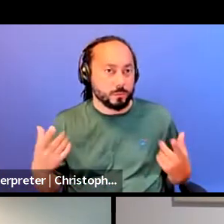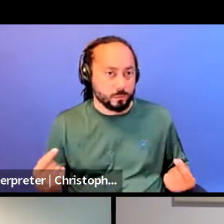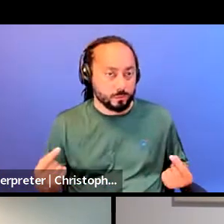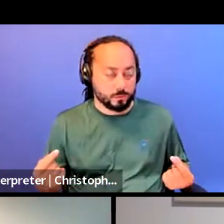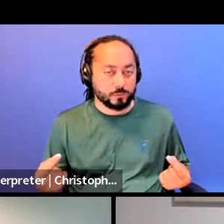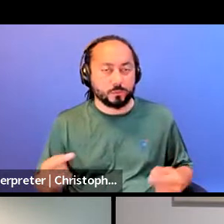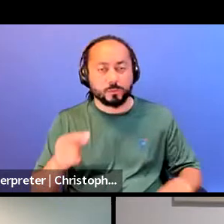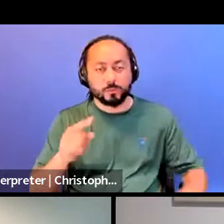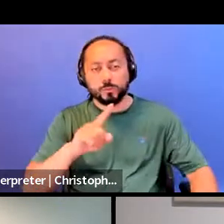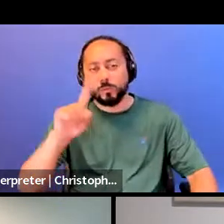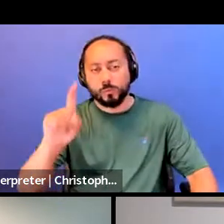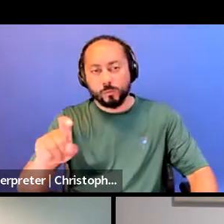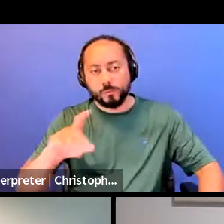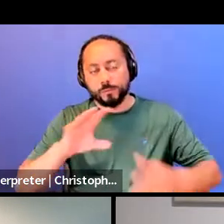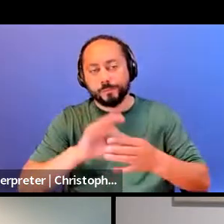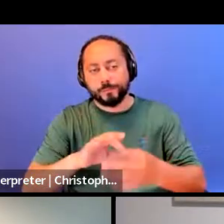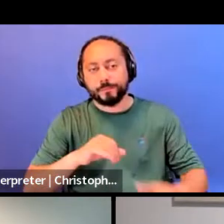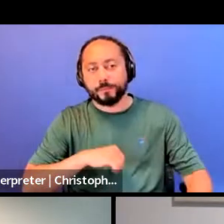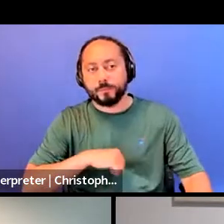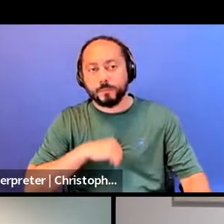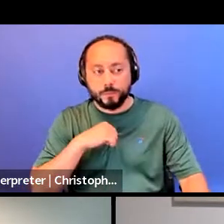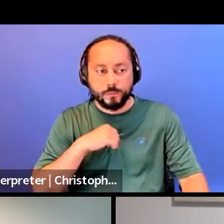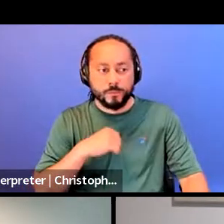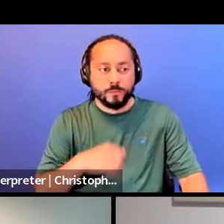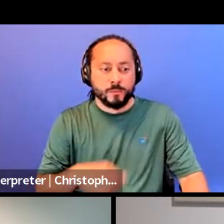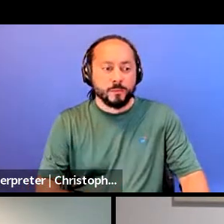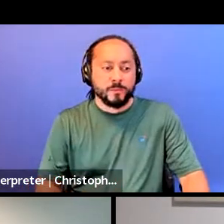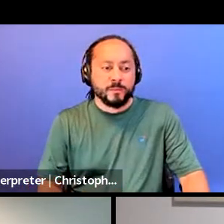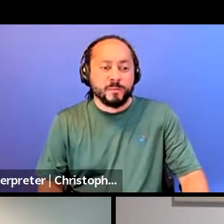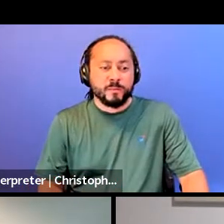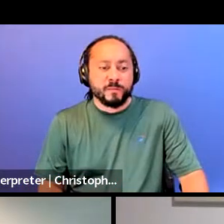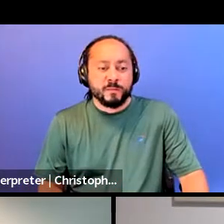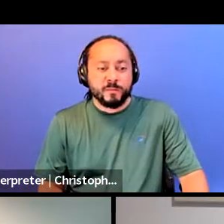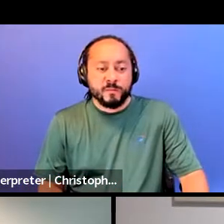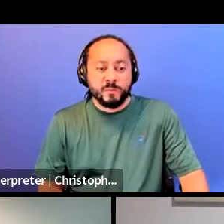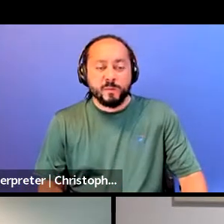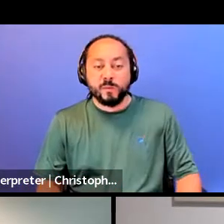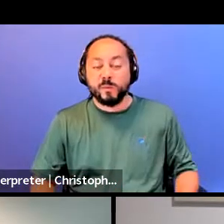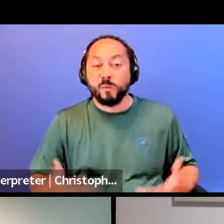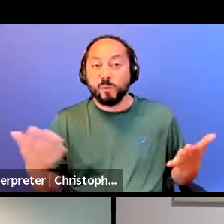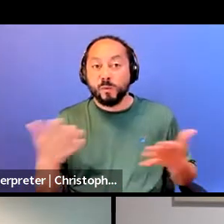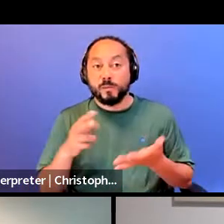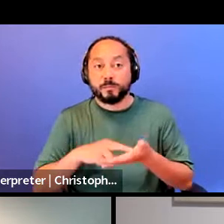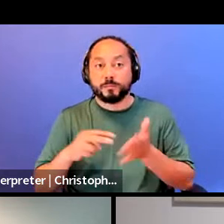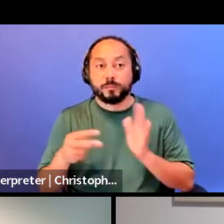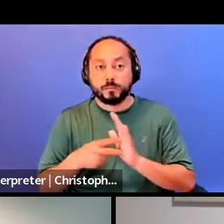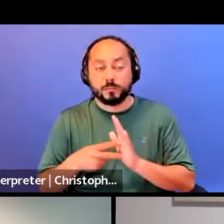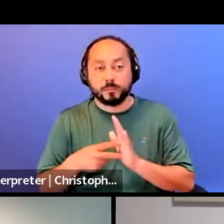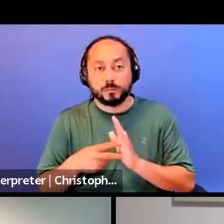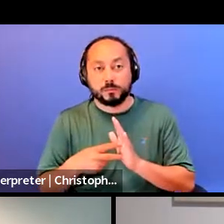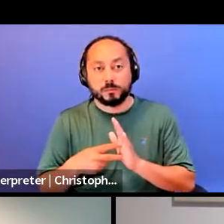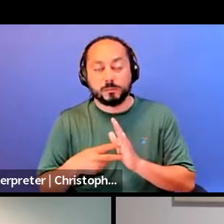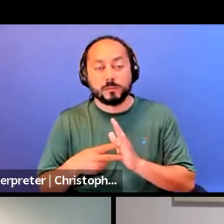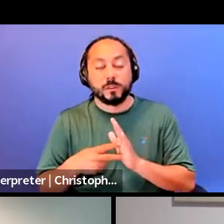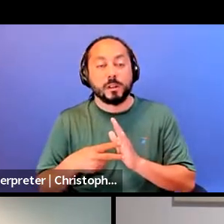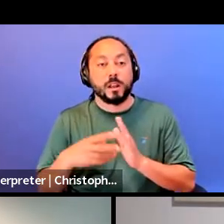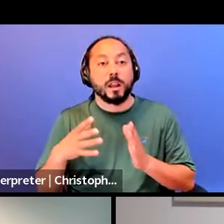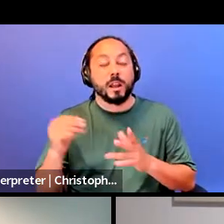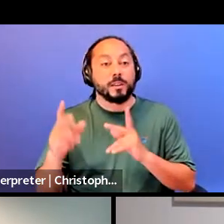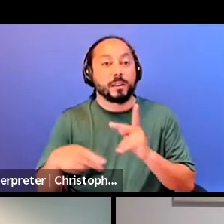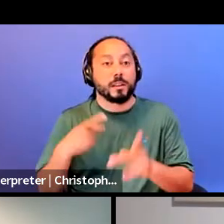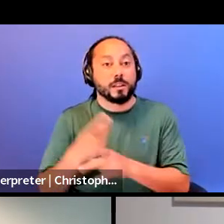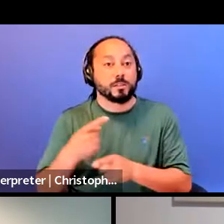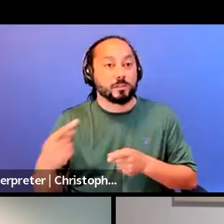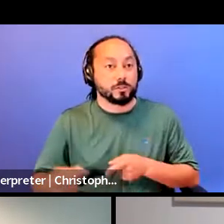dealing with pride in terms of what it means, in terms of the kinds of struggle that we